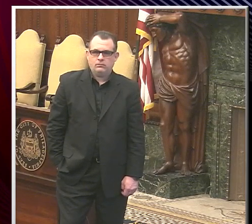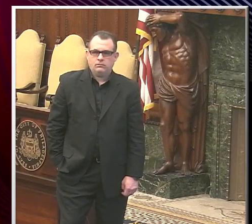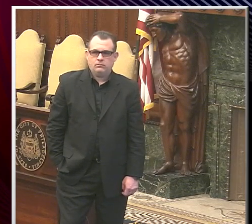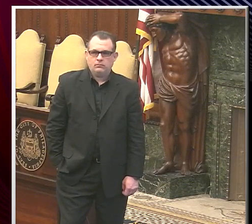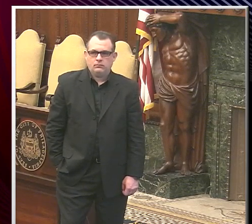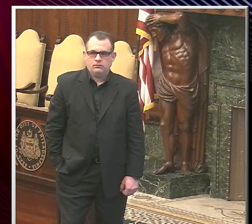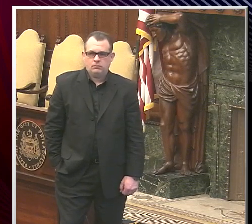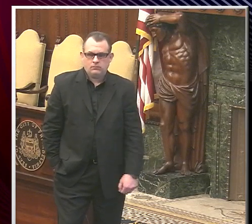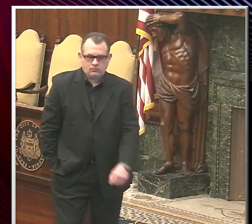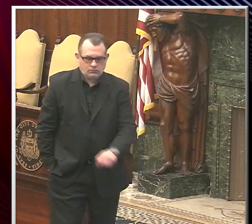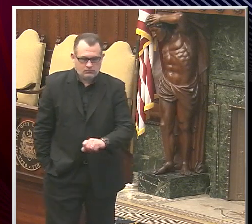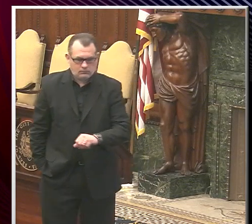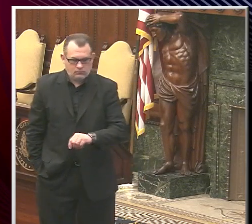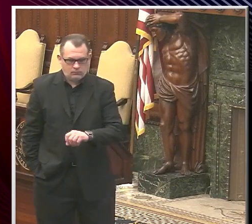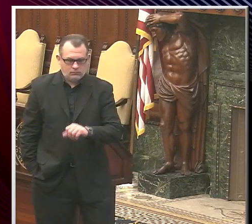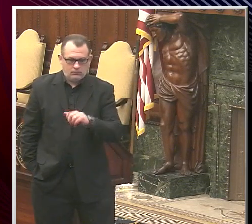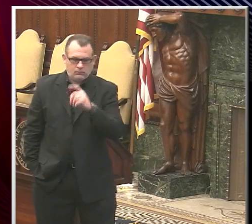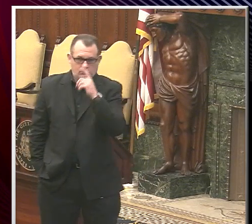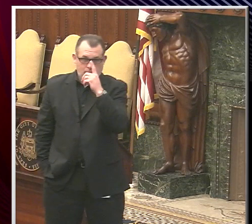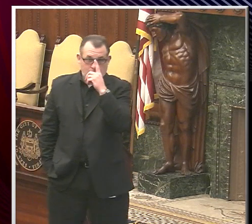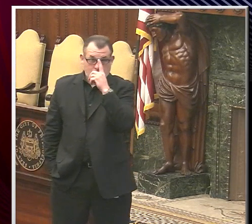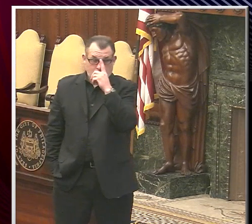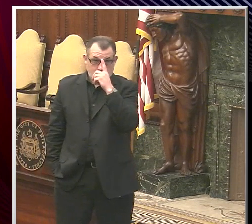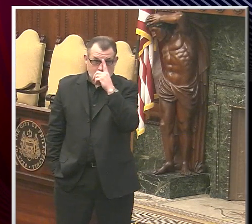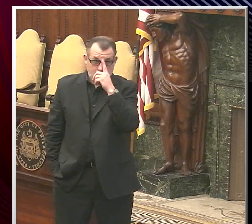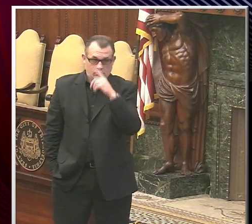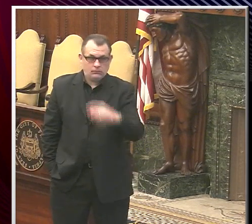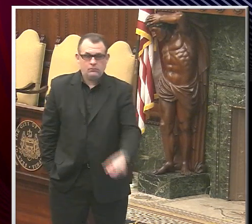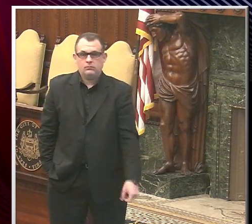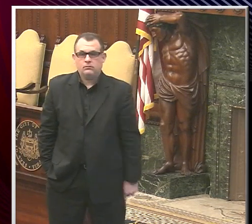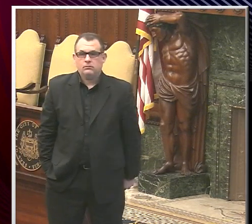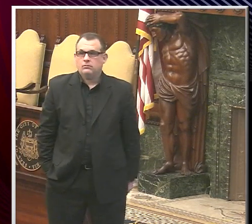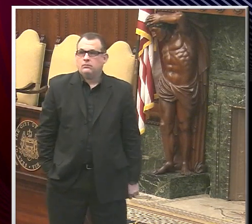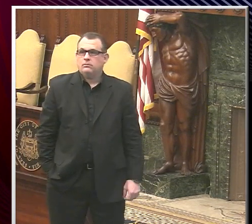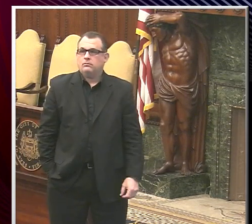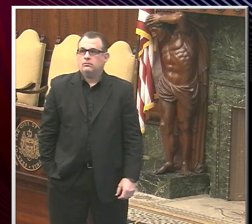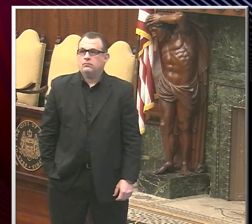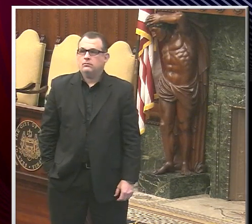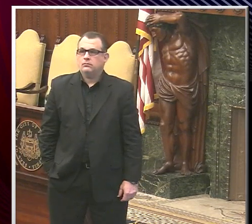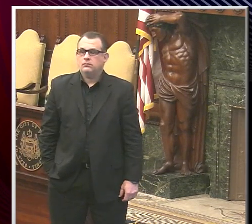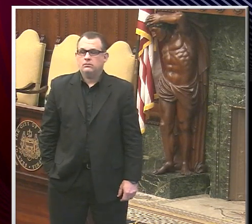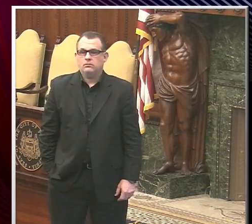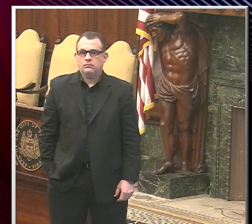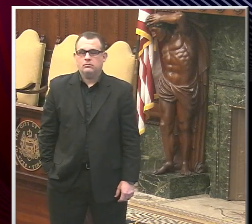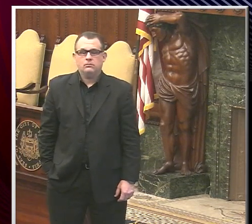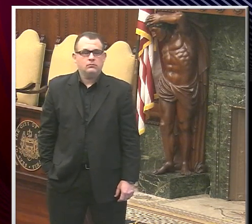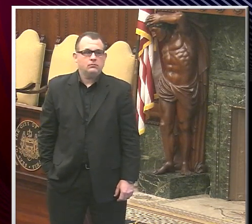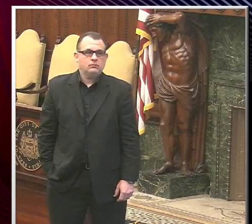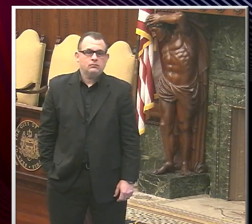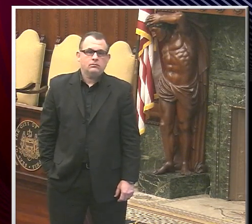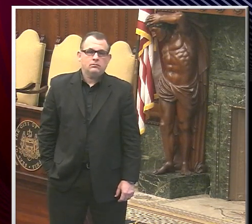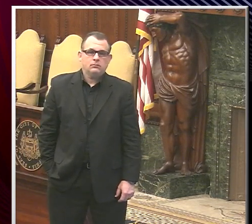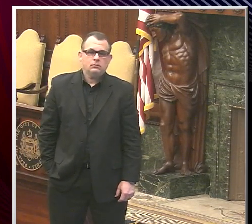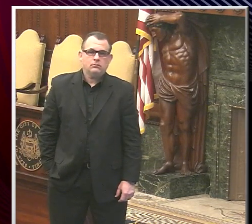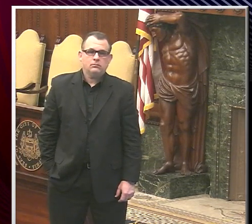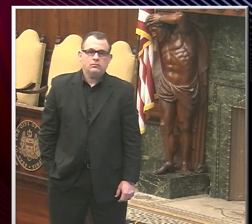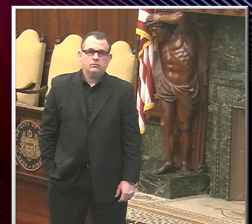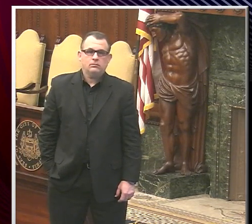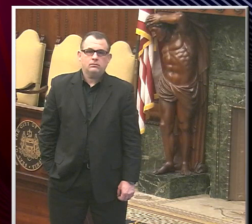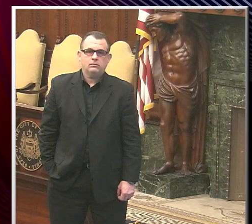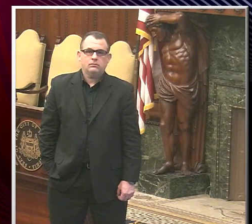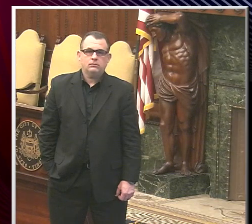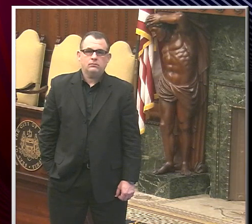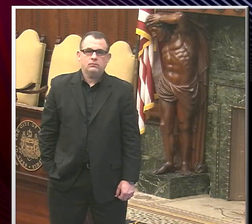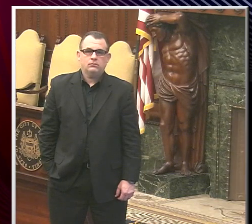en las hemos tenido en las últimas cuarenta y ocho horas con grupos de abogacía de esas comunidades para llegar a ellos porque tenemos la intención de